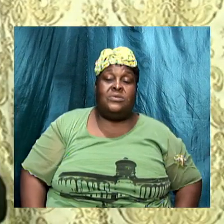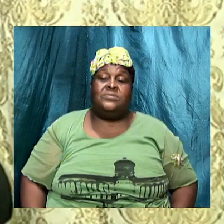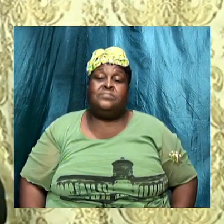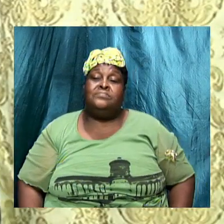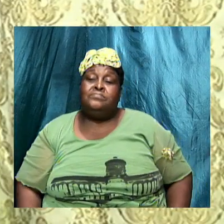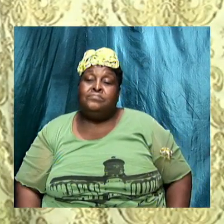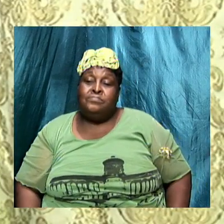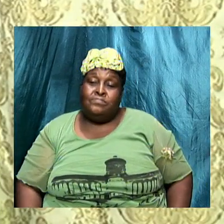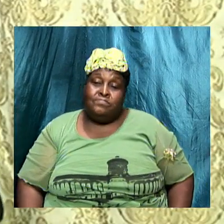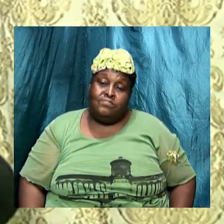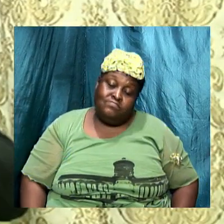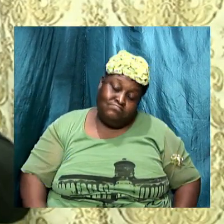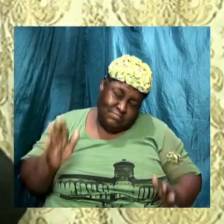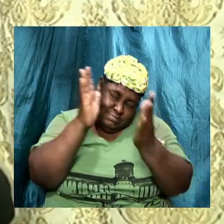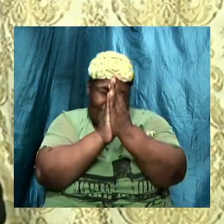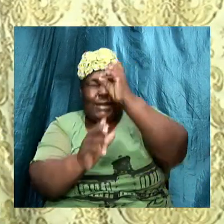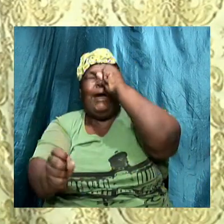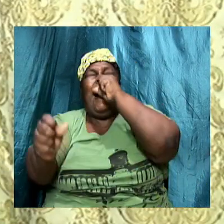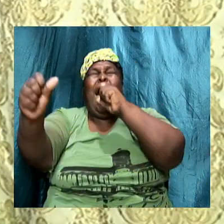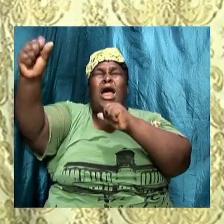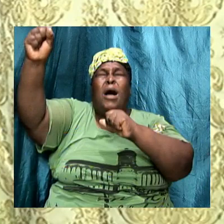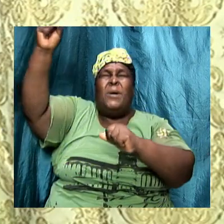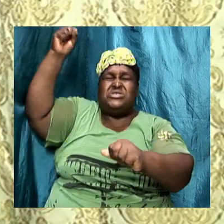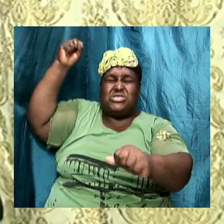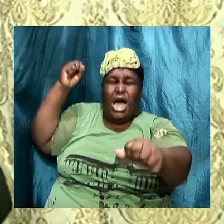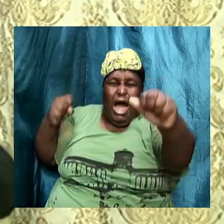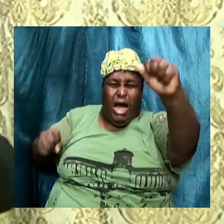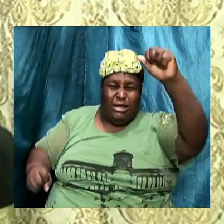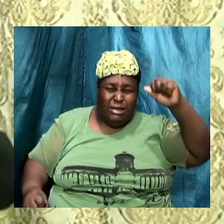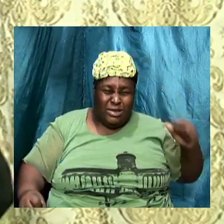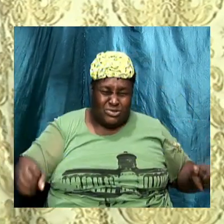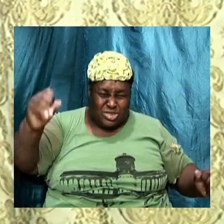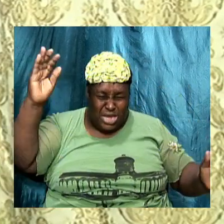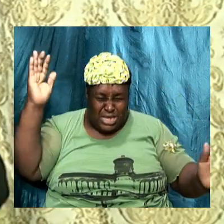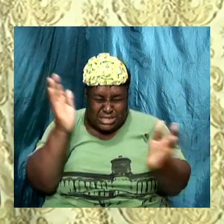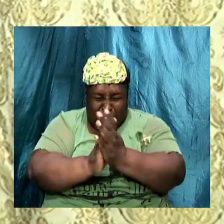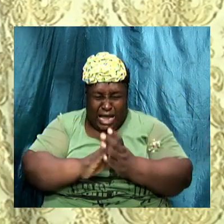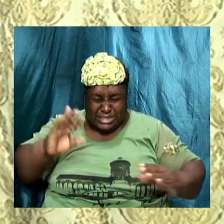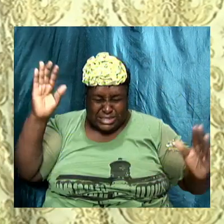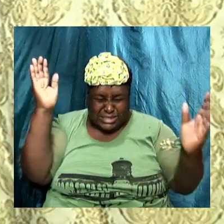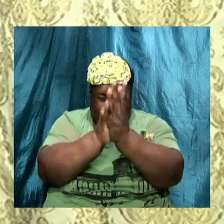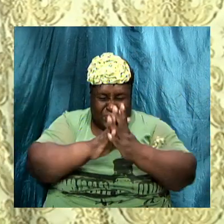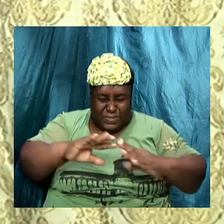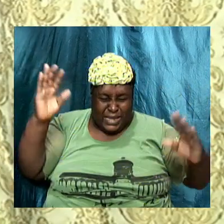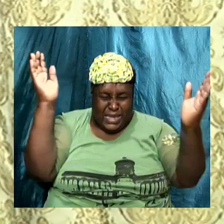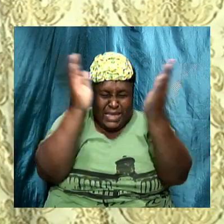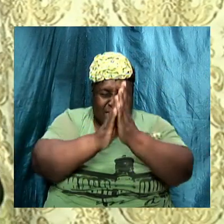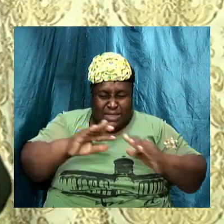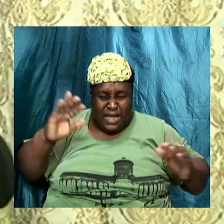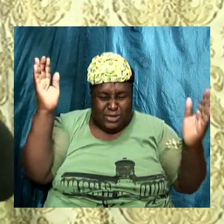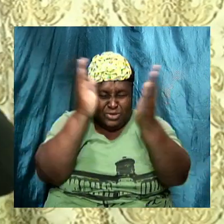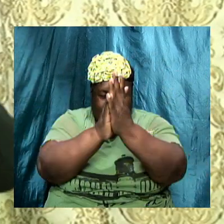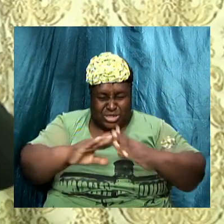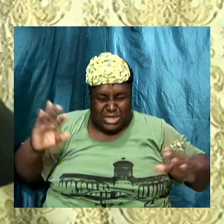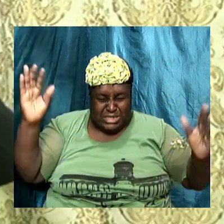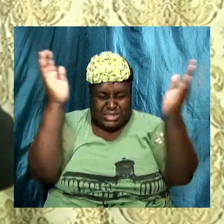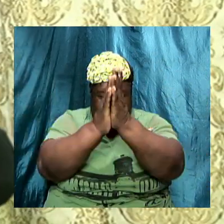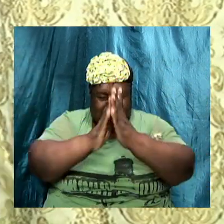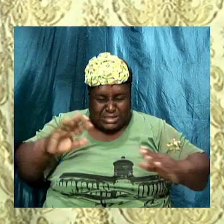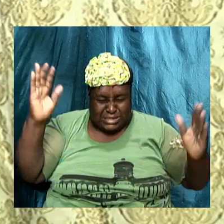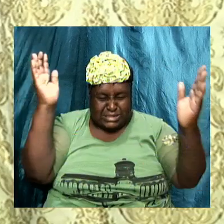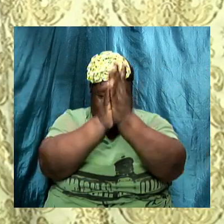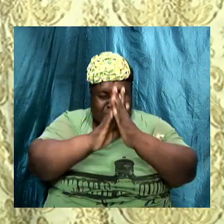a lot of time people doubt amen and if the devil can cause you to doubt amen that you